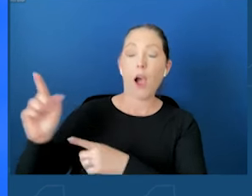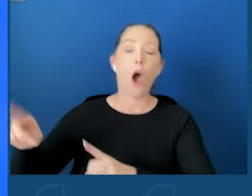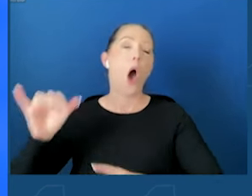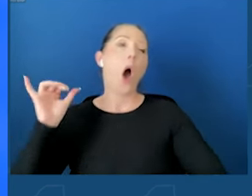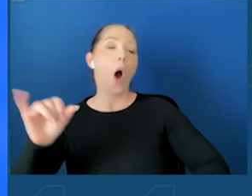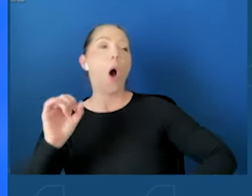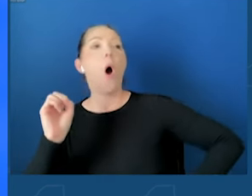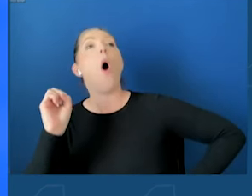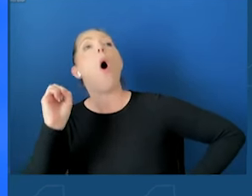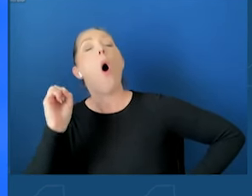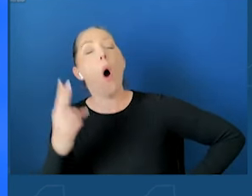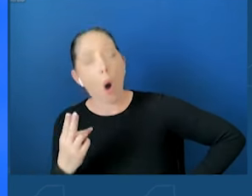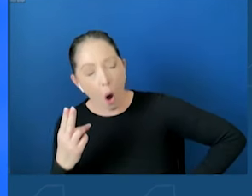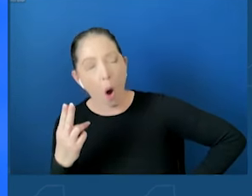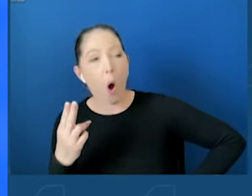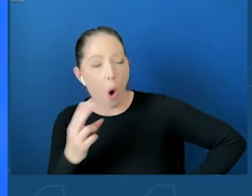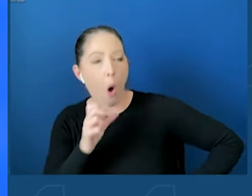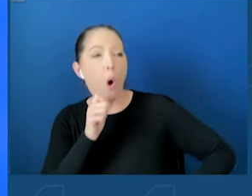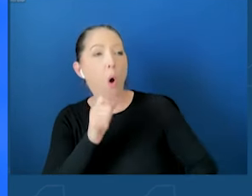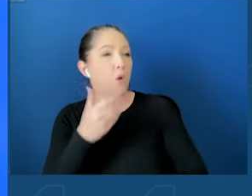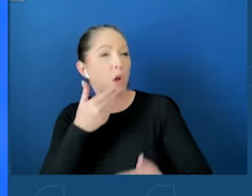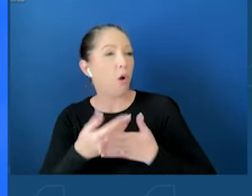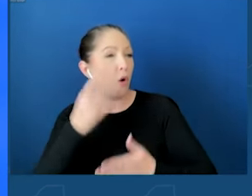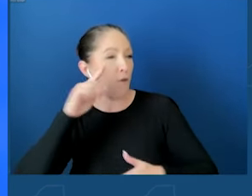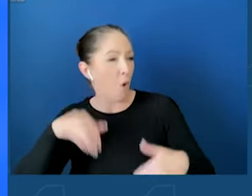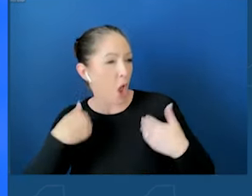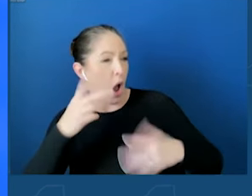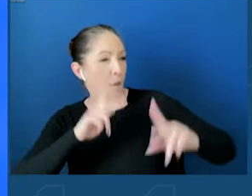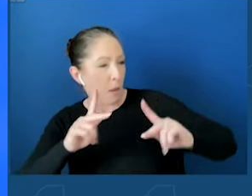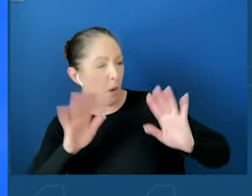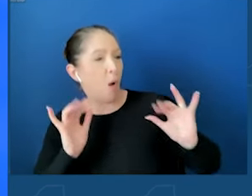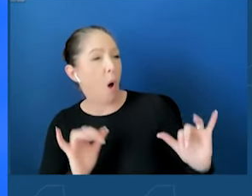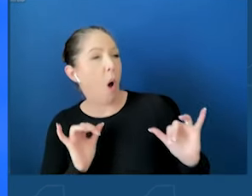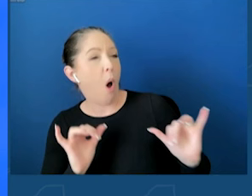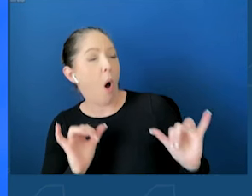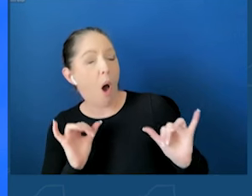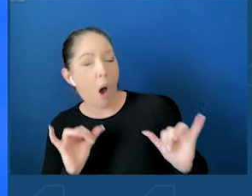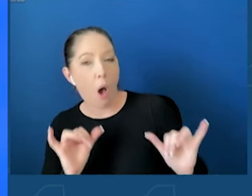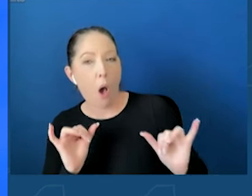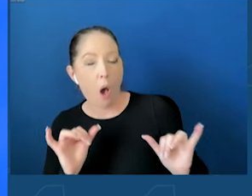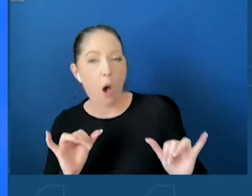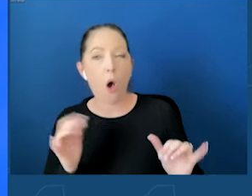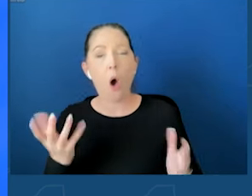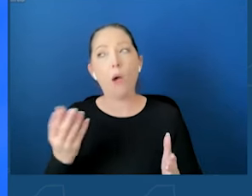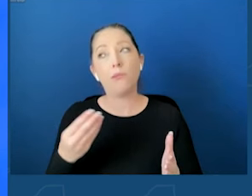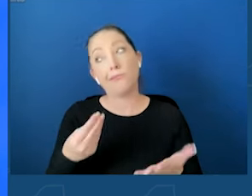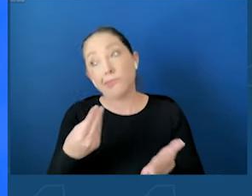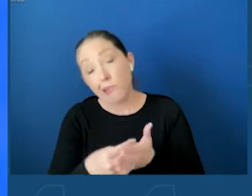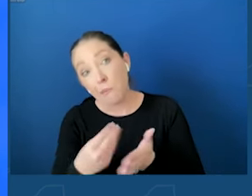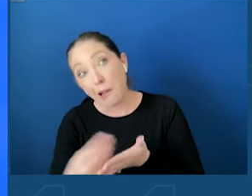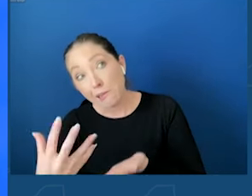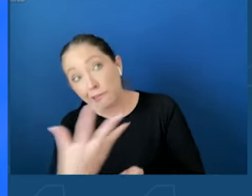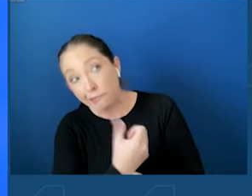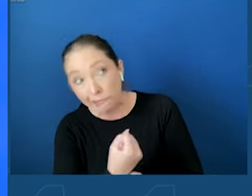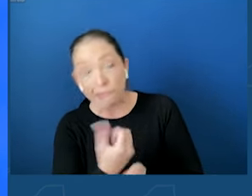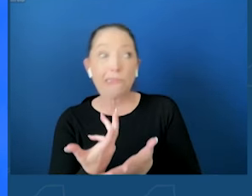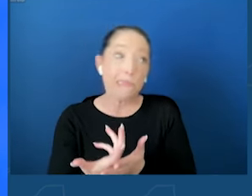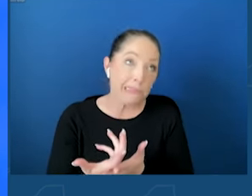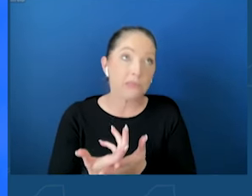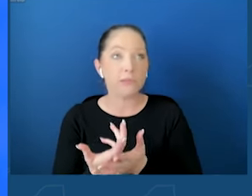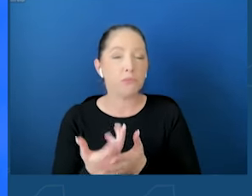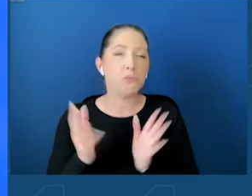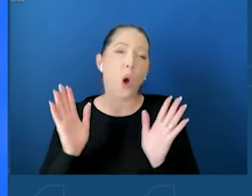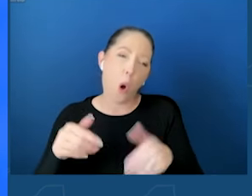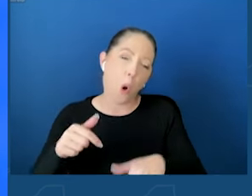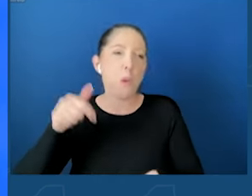ah, this is not good for young people, despite our profits and corporate interests. You know what? This is bad